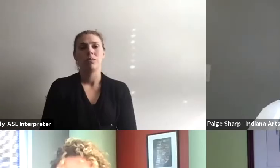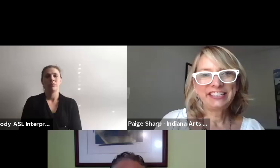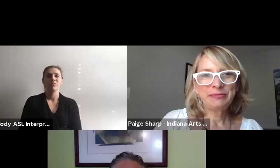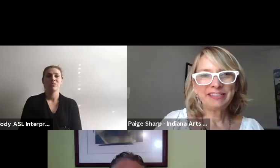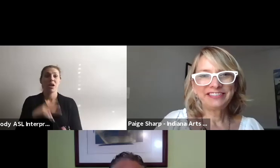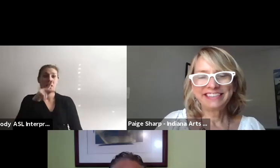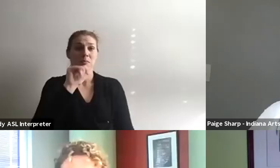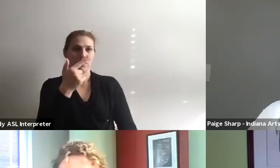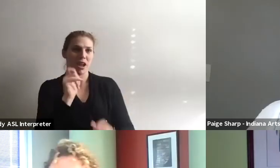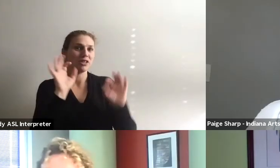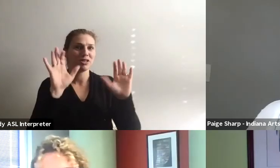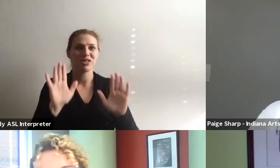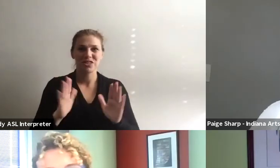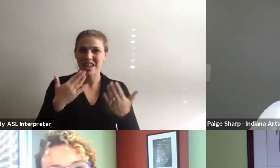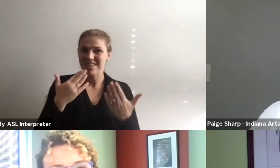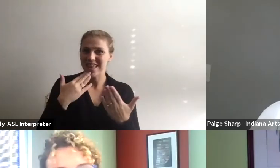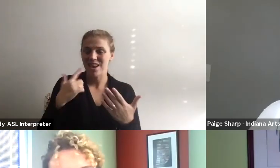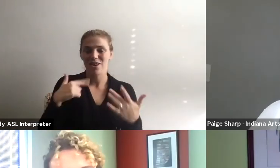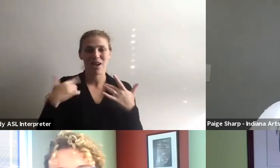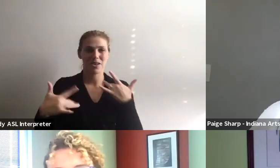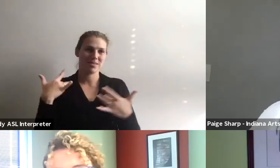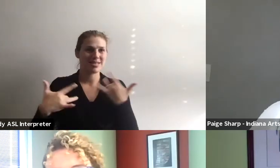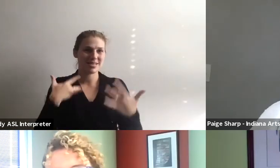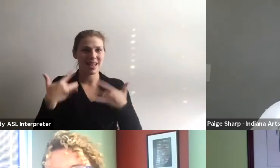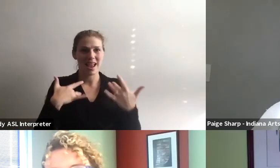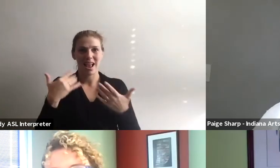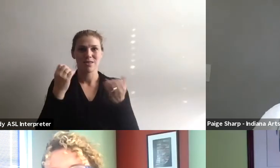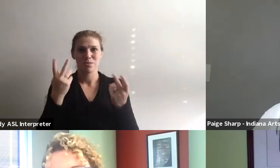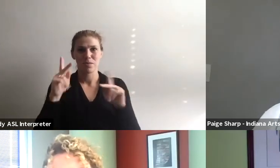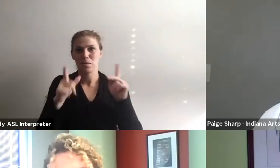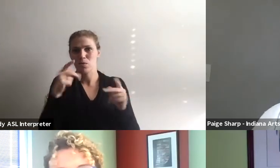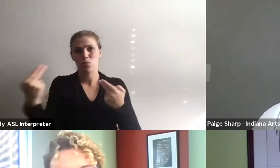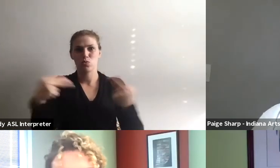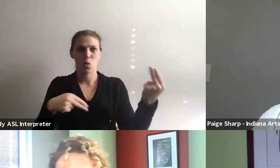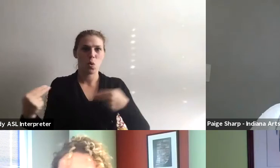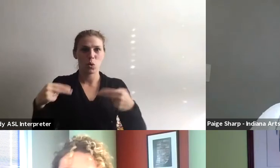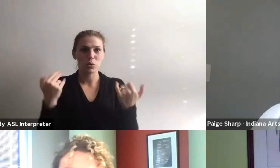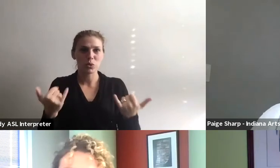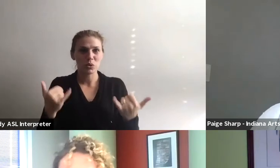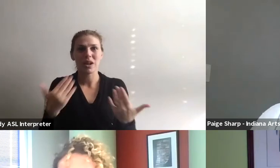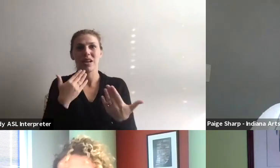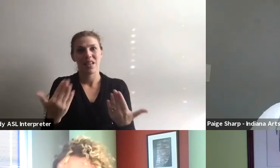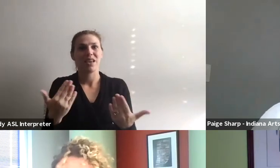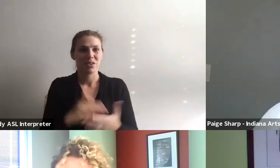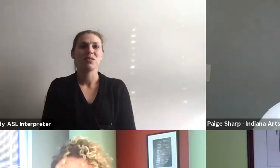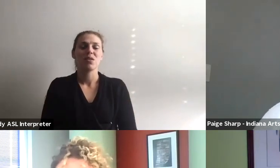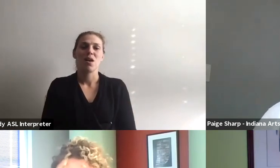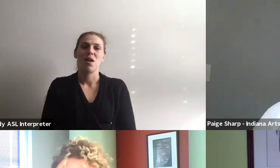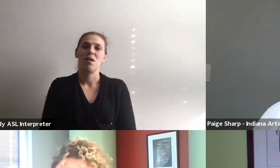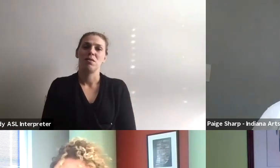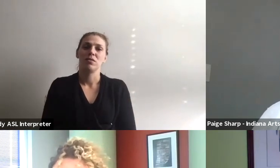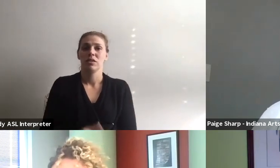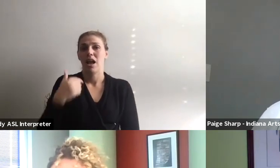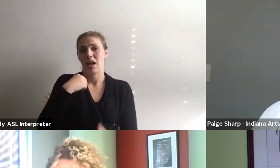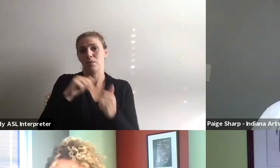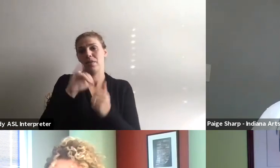Great. Thank you, Bridget. I'm excited to have so many people join us today. Thank you for joining us. I'm with